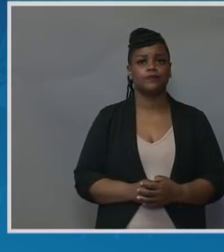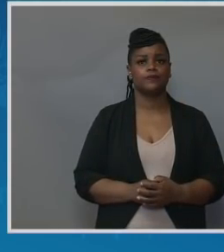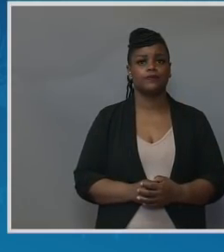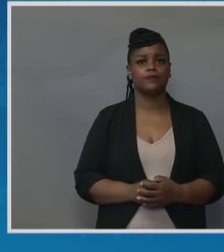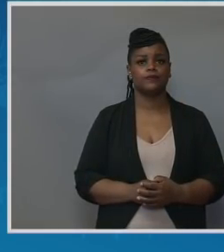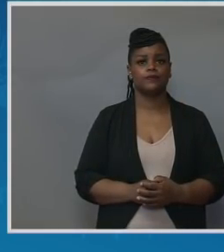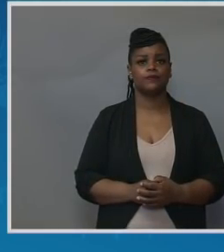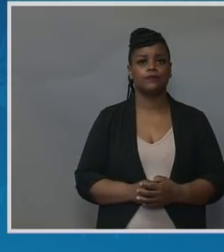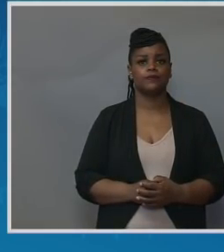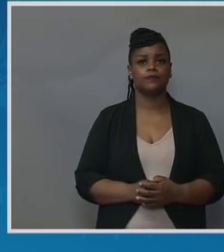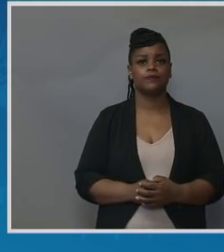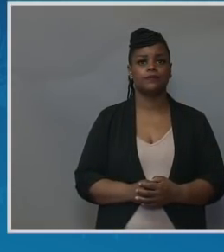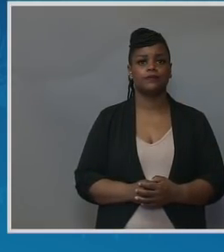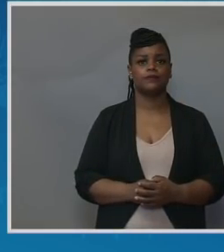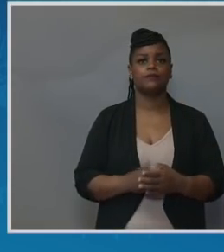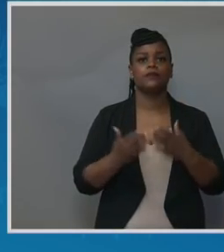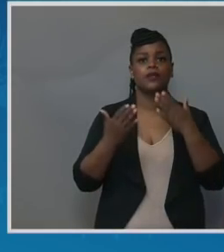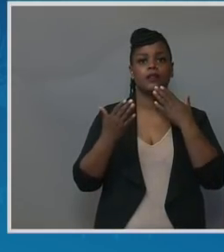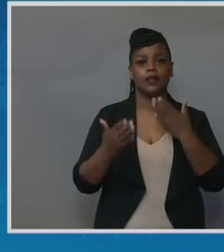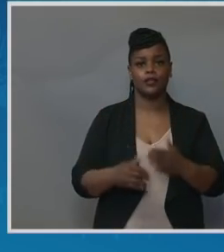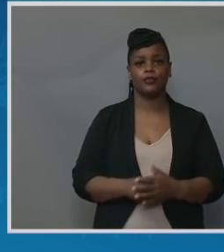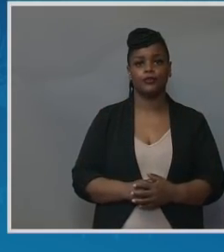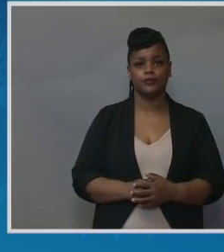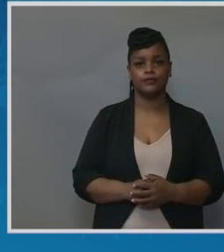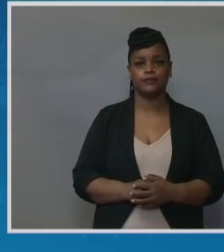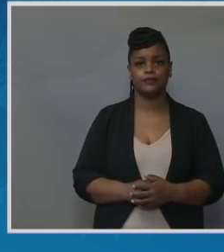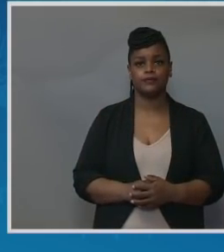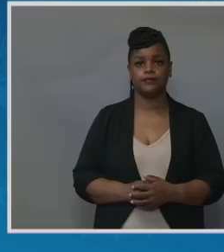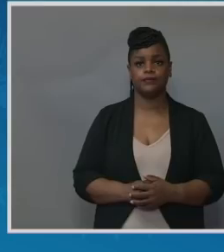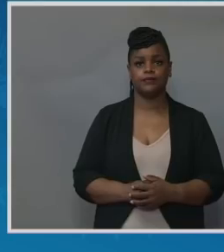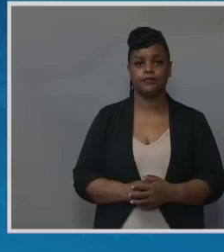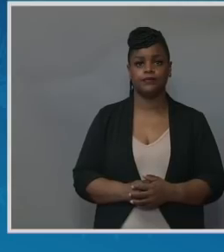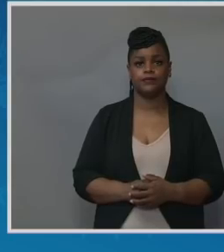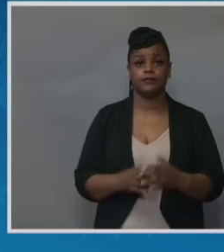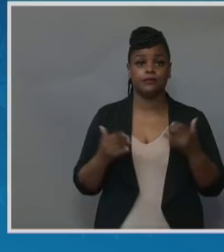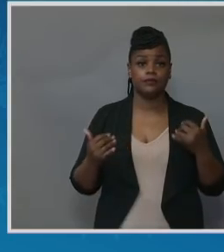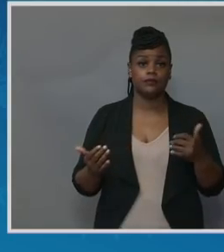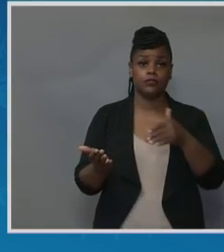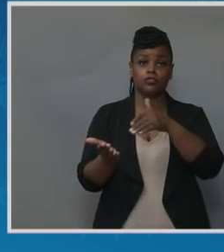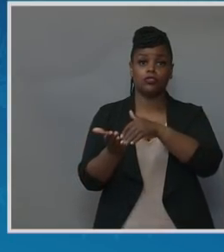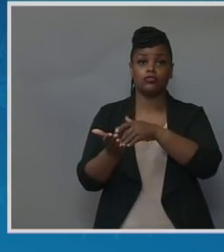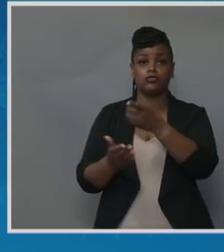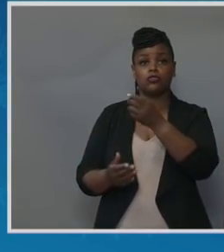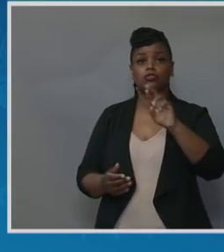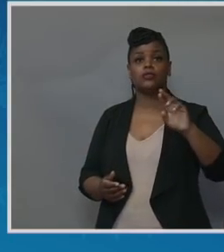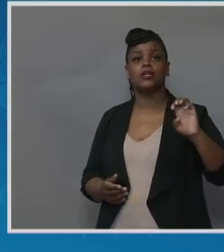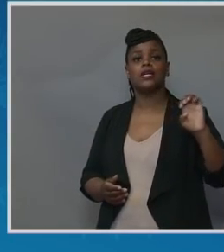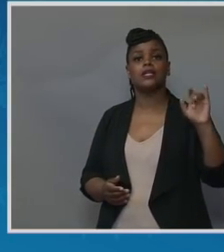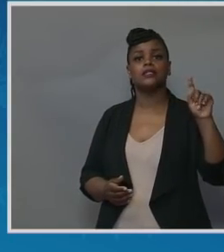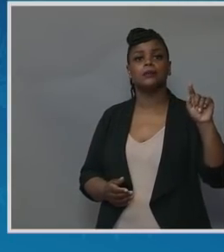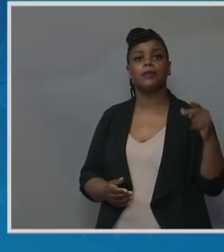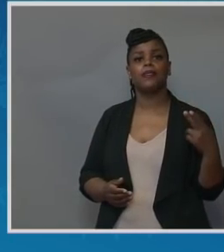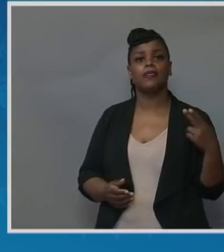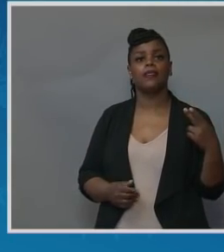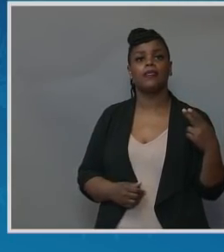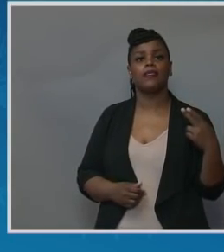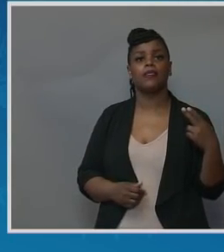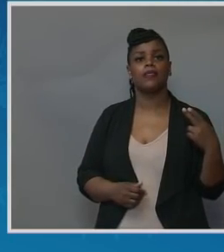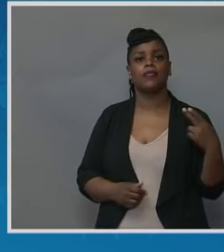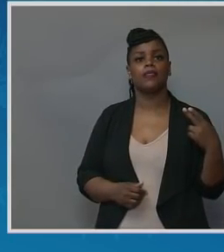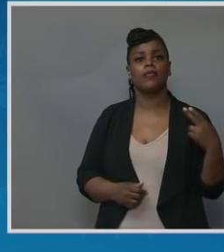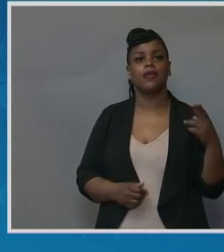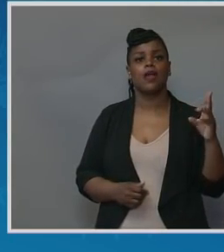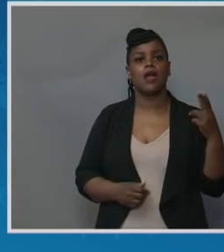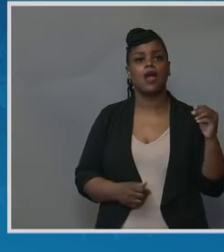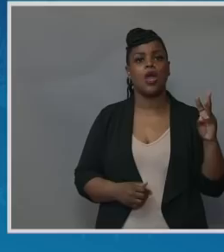Thank you so much, Donna. I'd like now to turn to Dr. Elizabeth Howell. Dr. Howell is chair